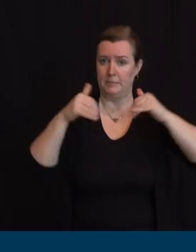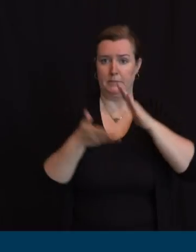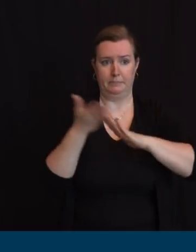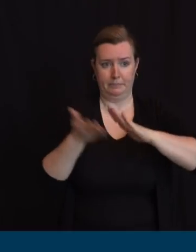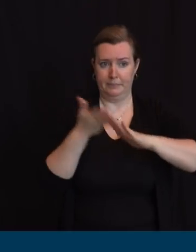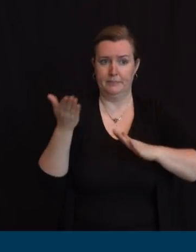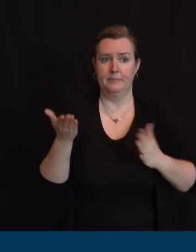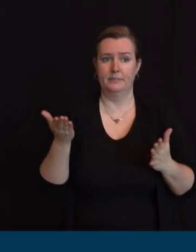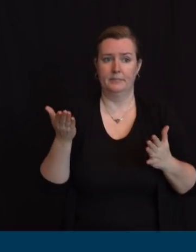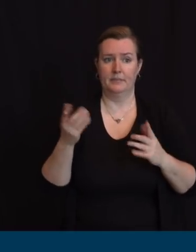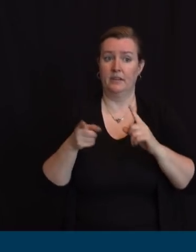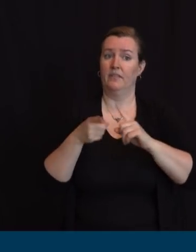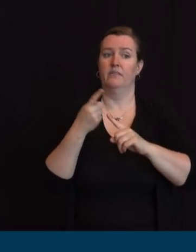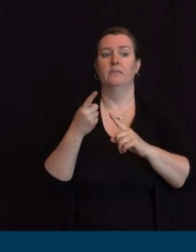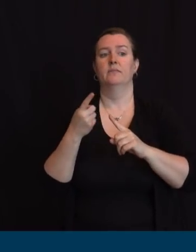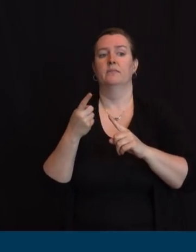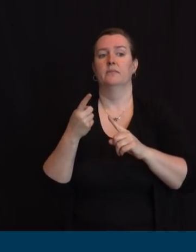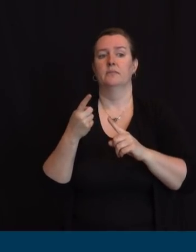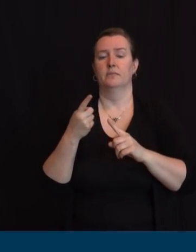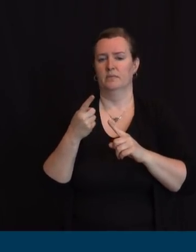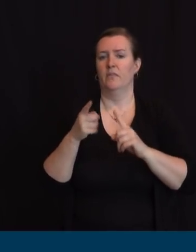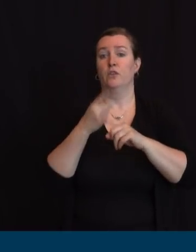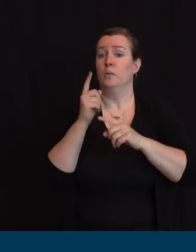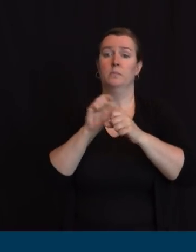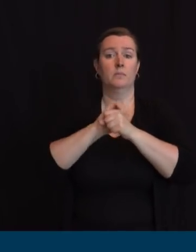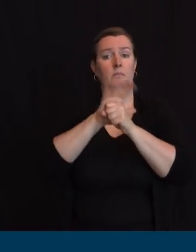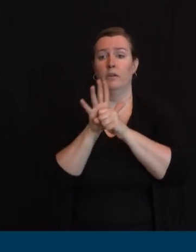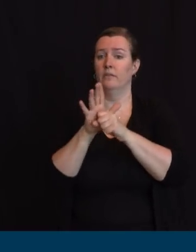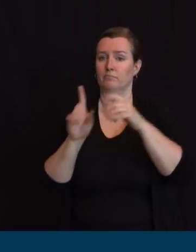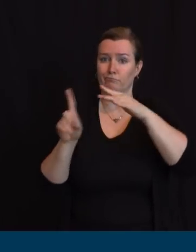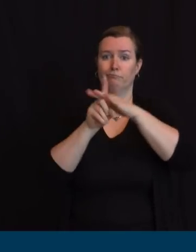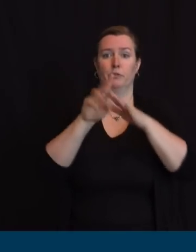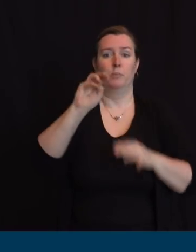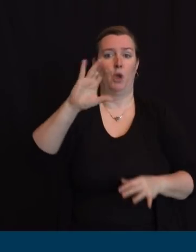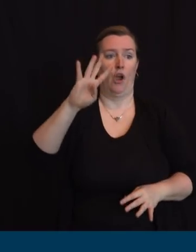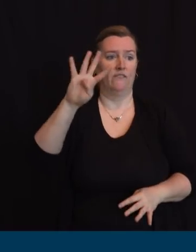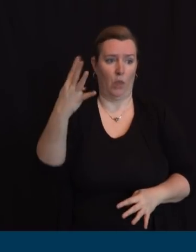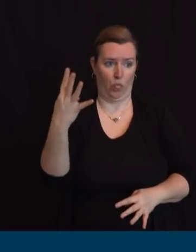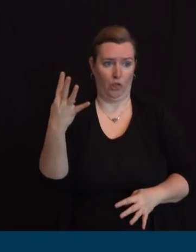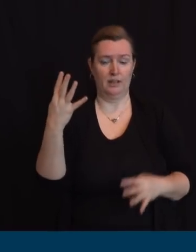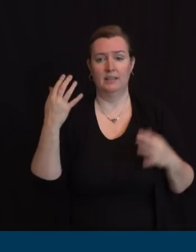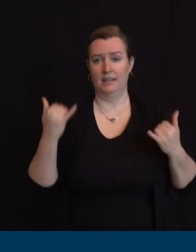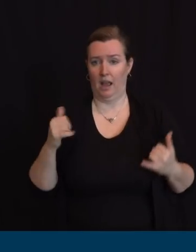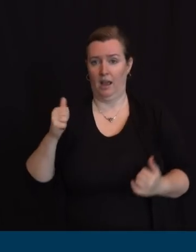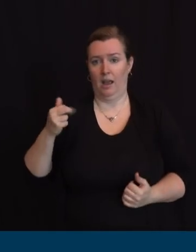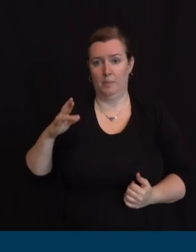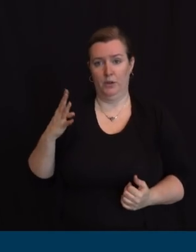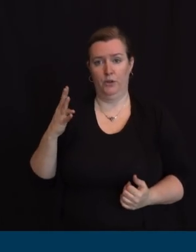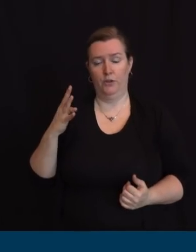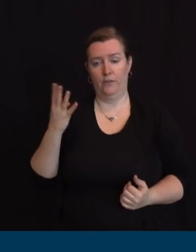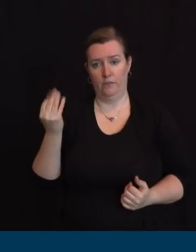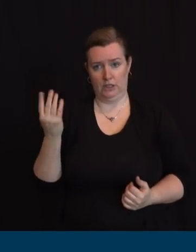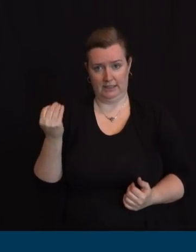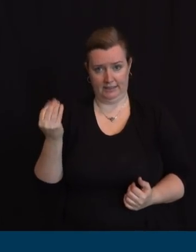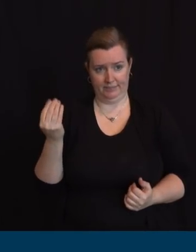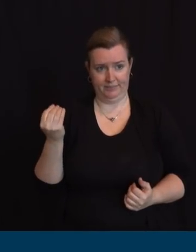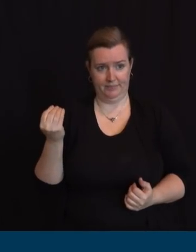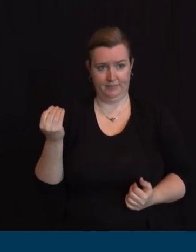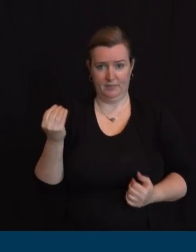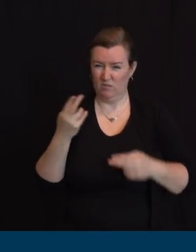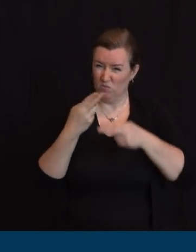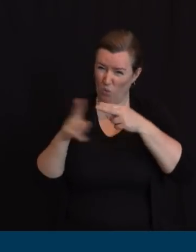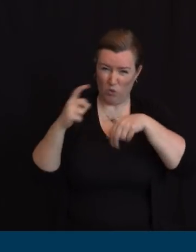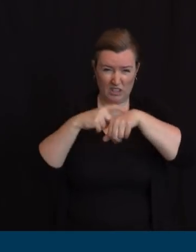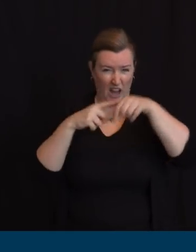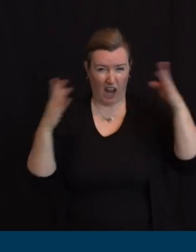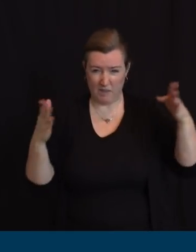i should say but i think it's working uh very well judy i assume the 2 a.m visit is a privacy matter that you're not going to want to yeah